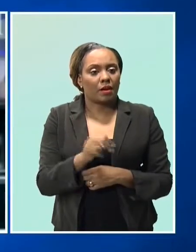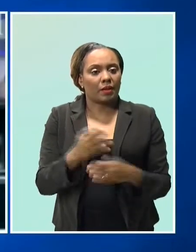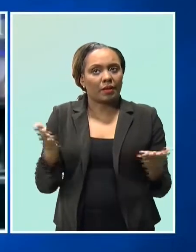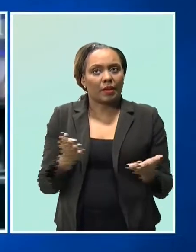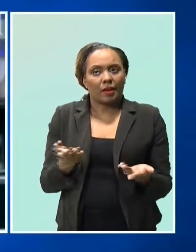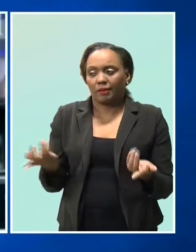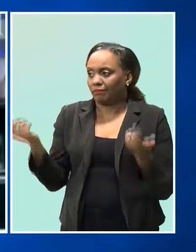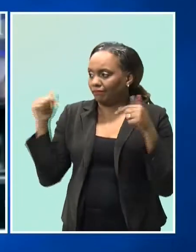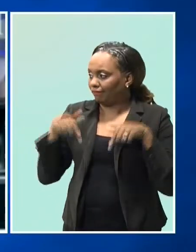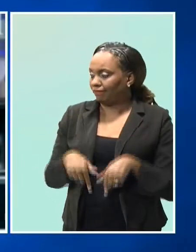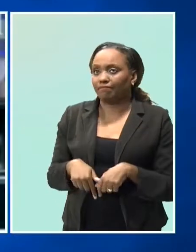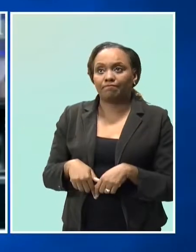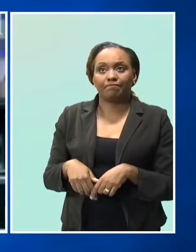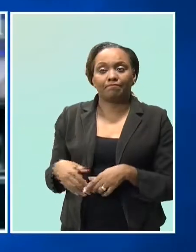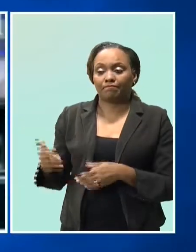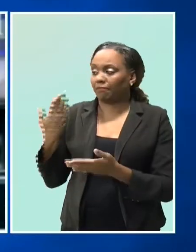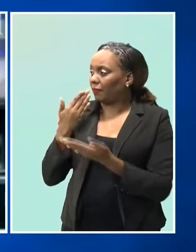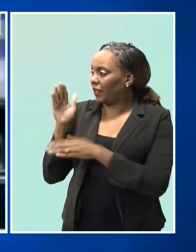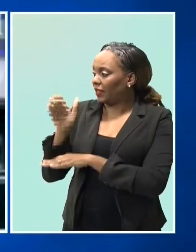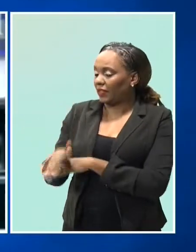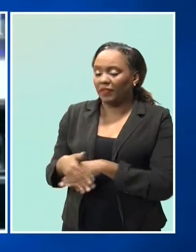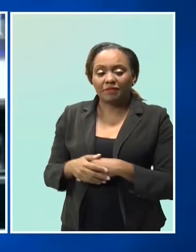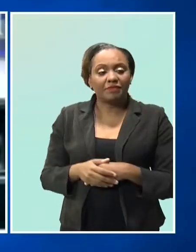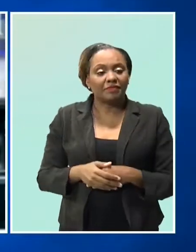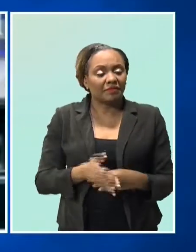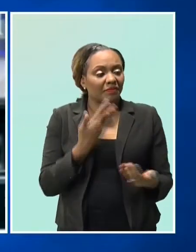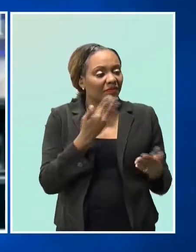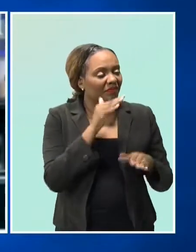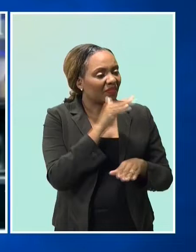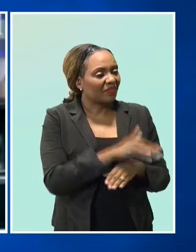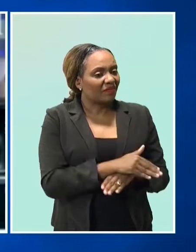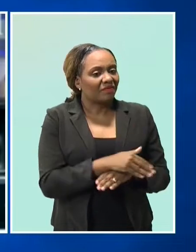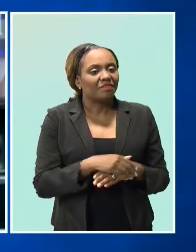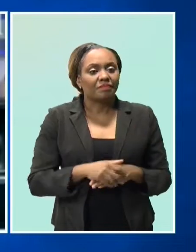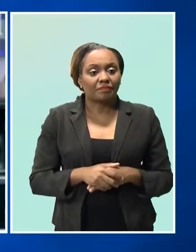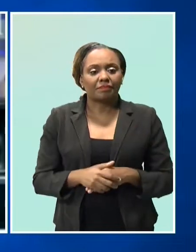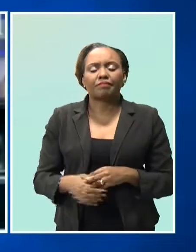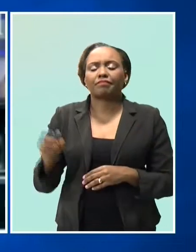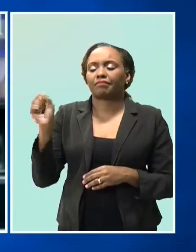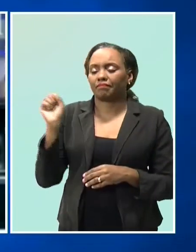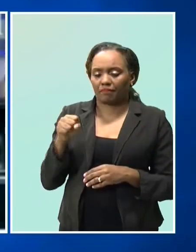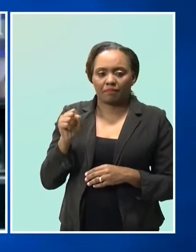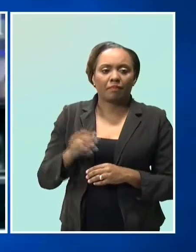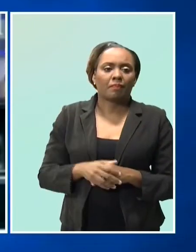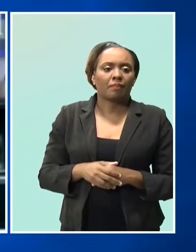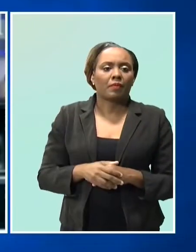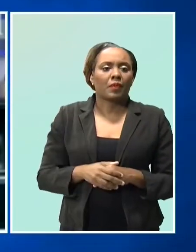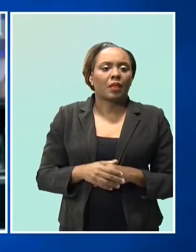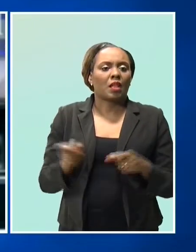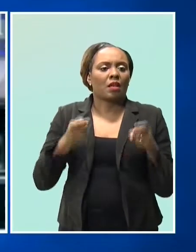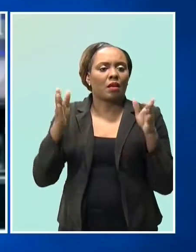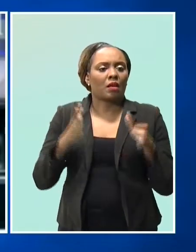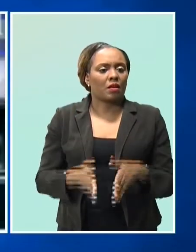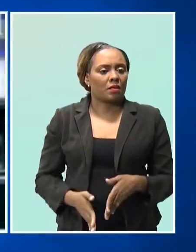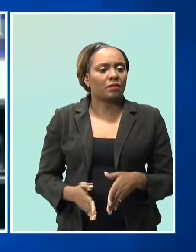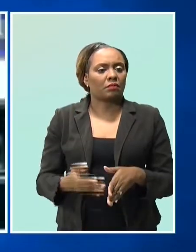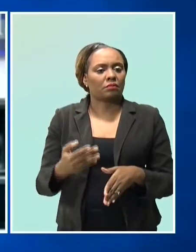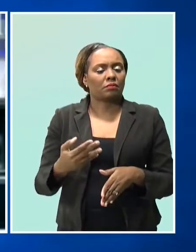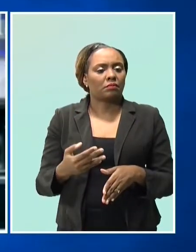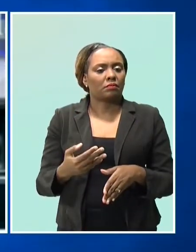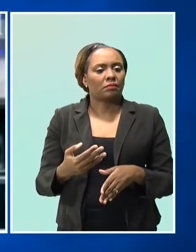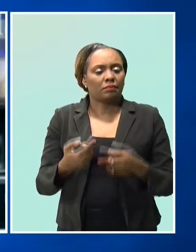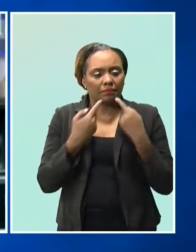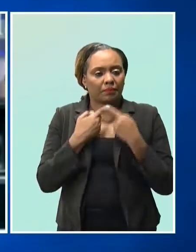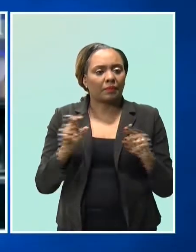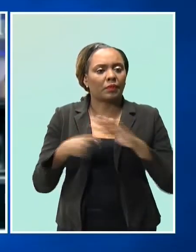story and joins us live now with the details. Good evening to you, Ryan. Good evening, Lisa. Well, yes, the Governor Haynes has noted that COVID-19 has had a crippling